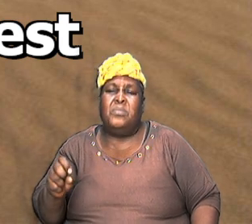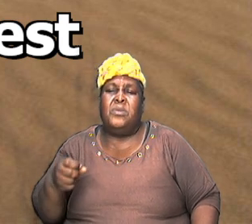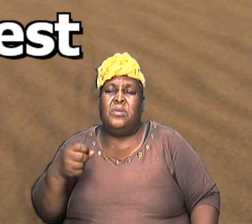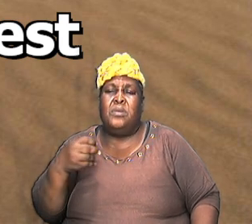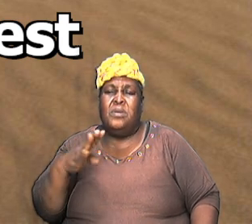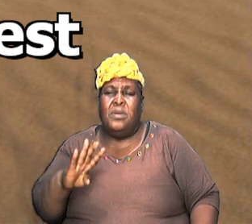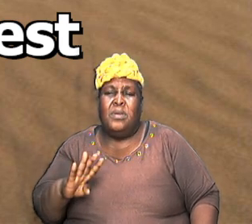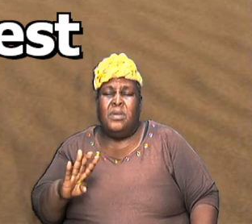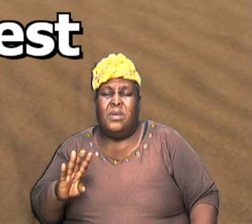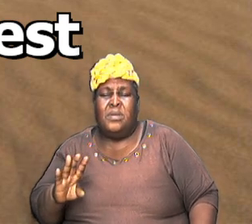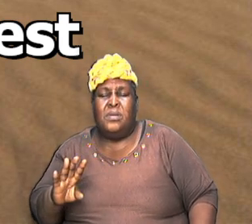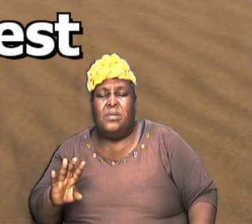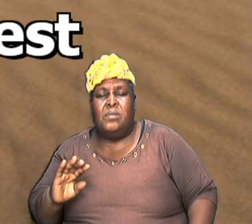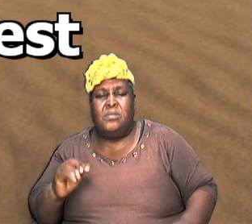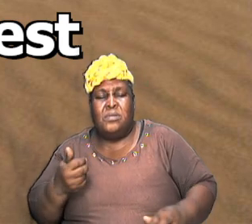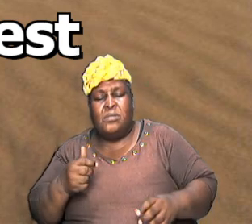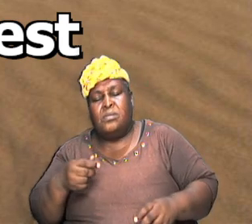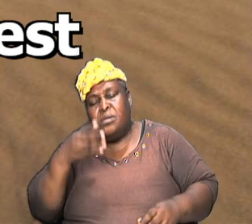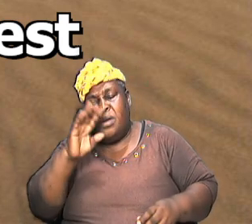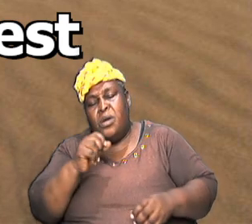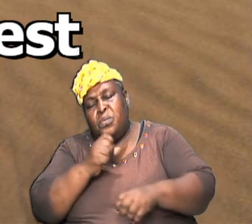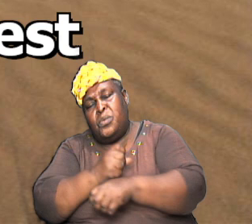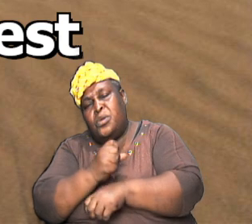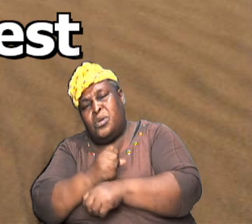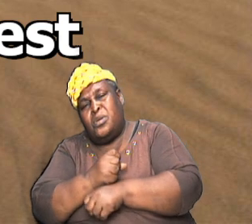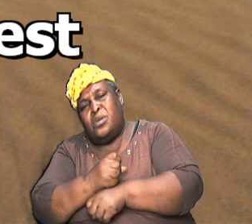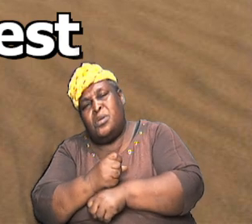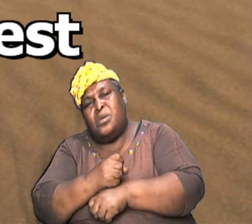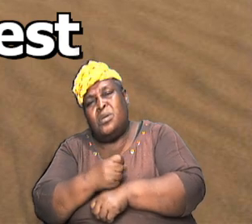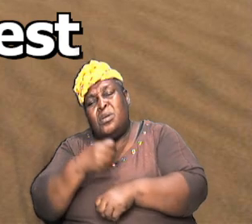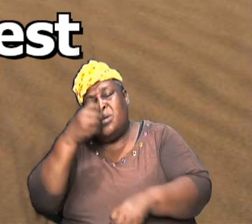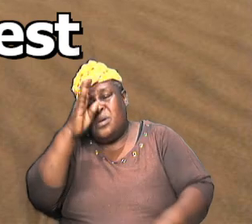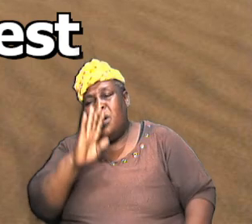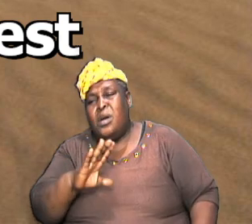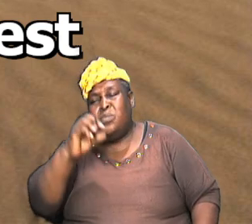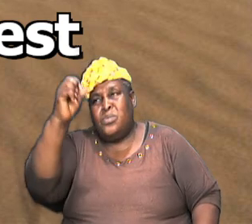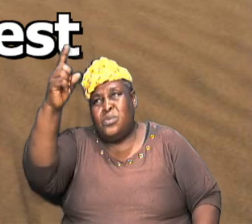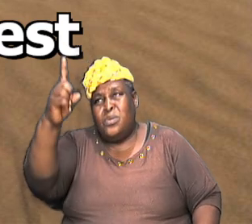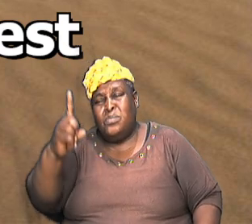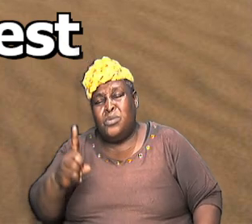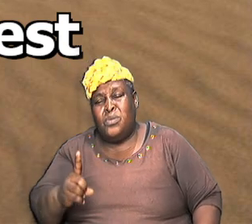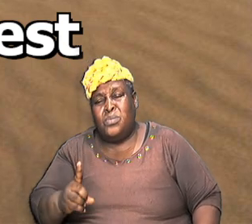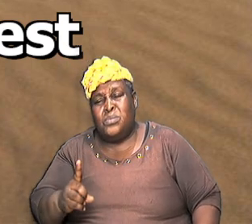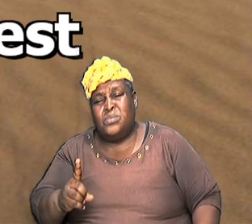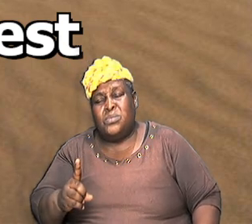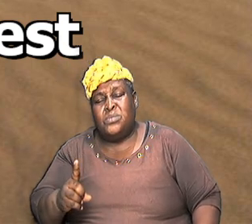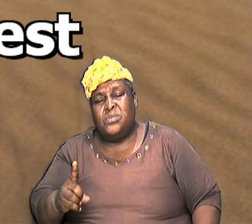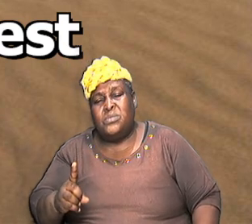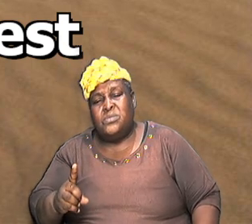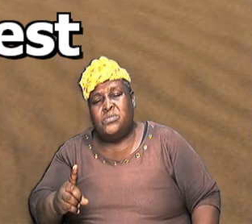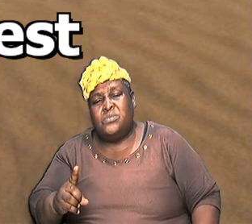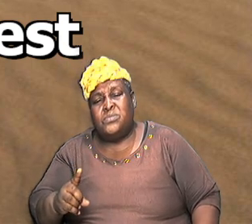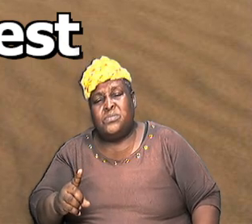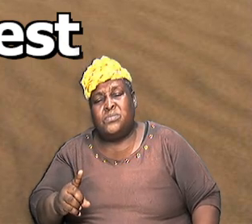works when it comes to theophany he would come down he would come down